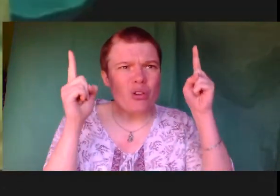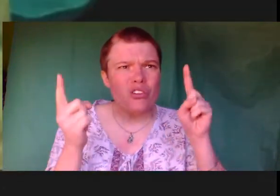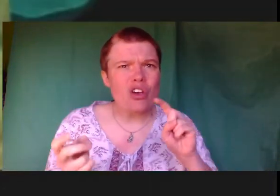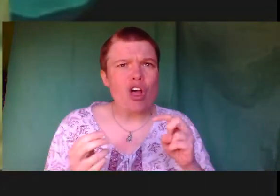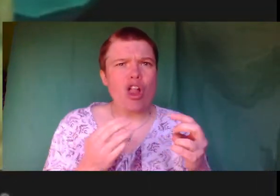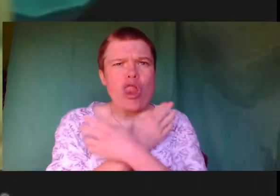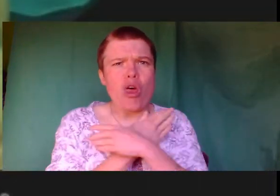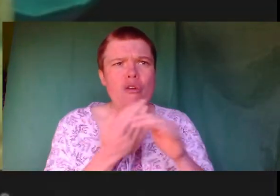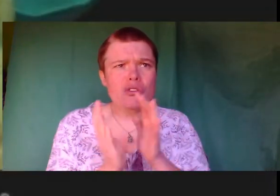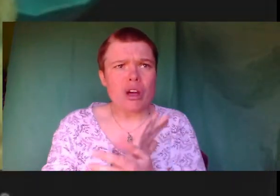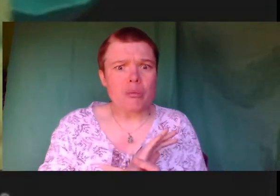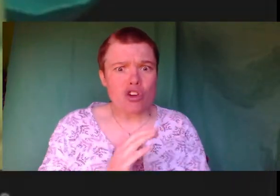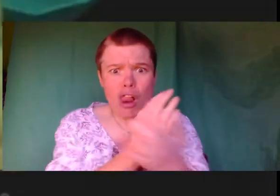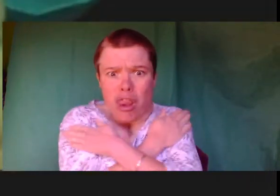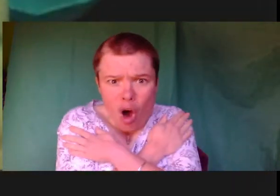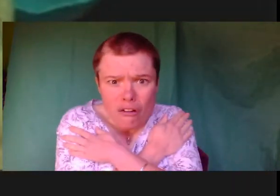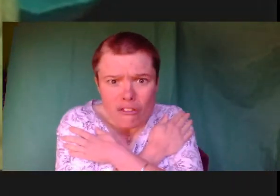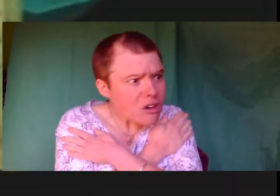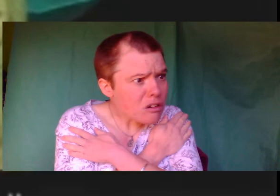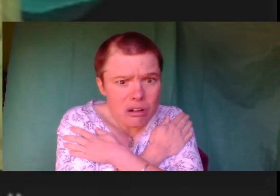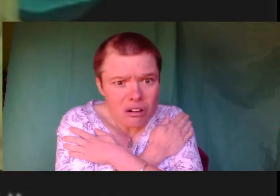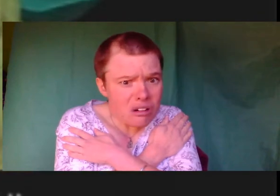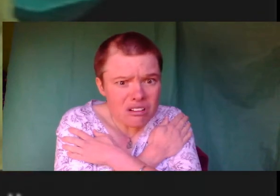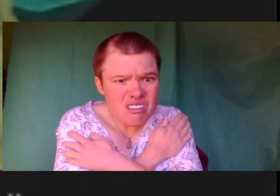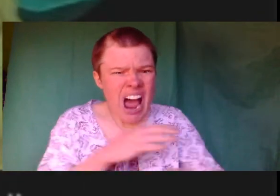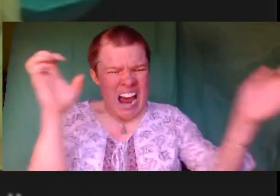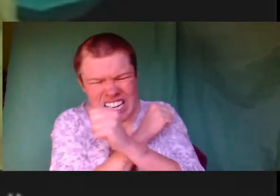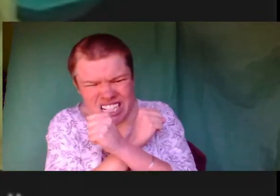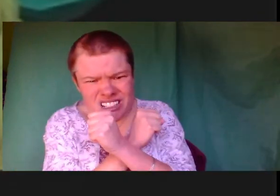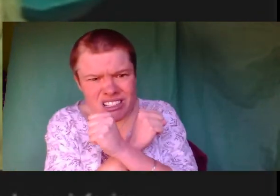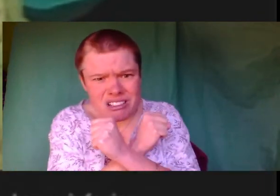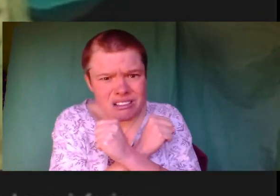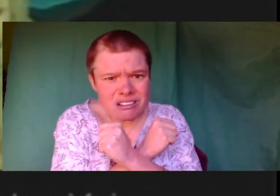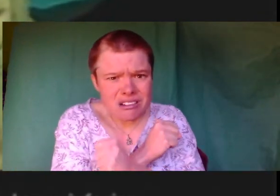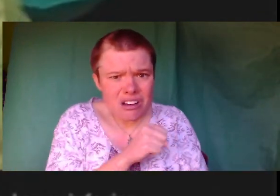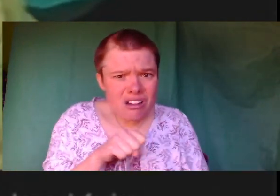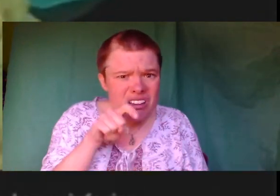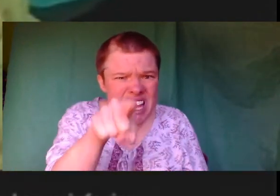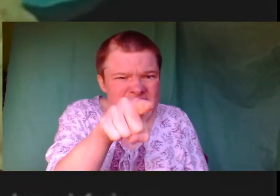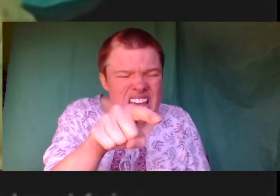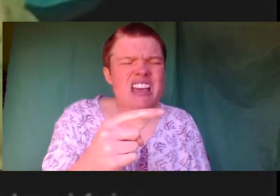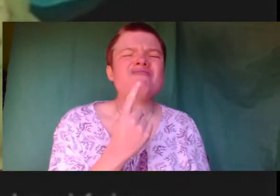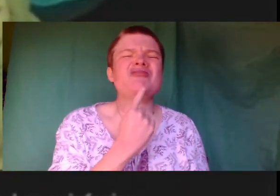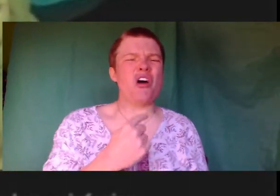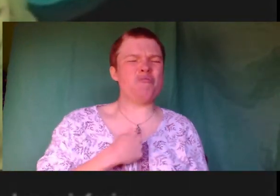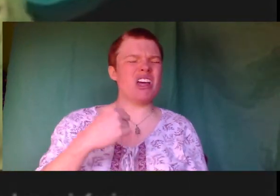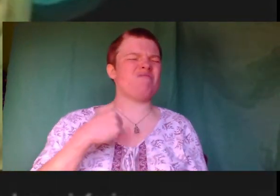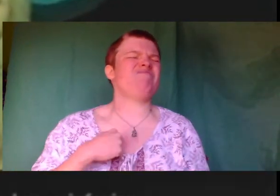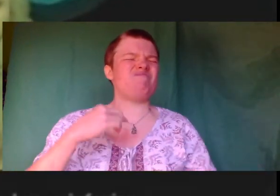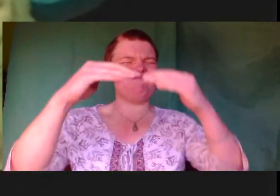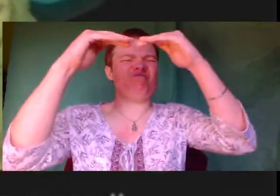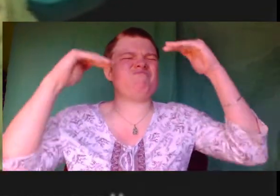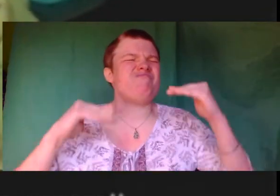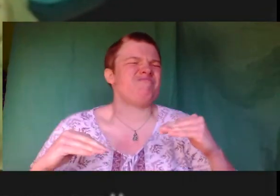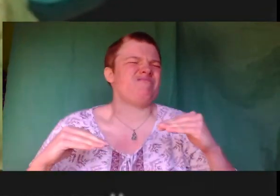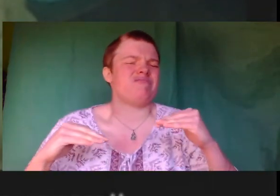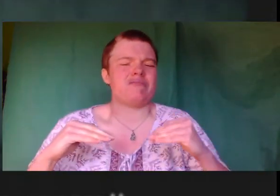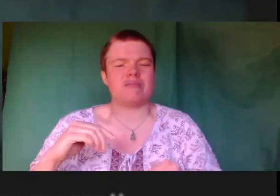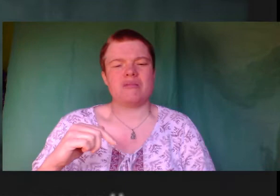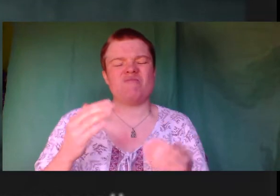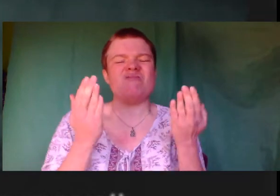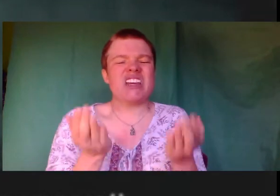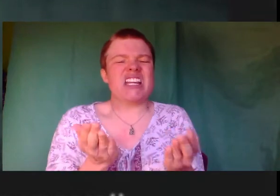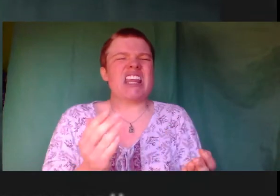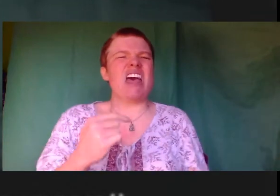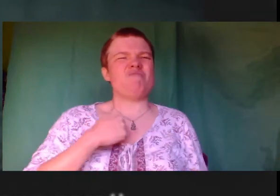love. Love? It's hate. He always told me I was inferior. And now